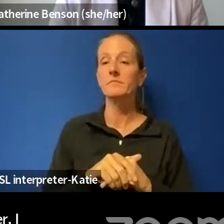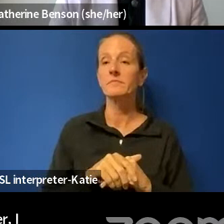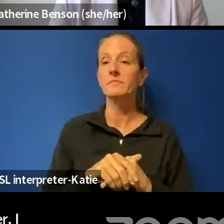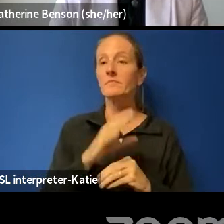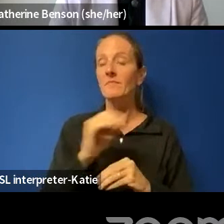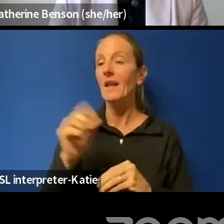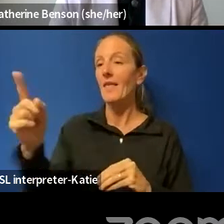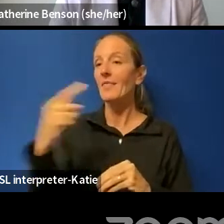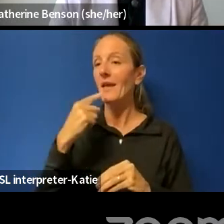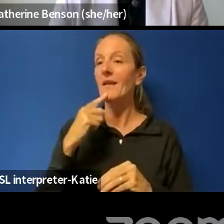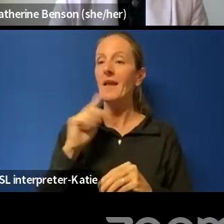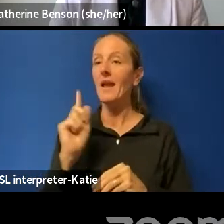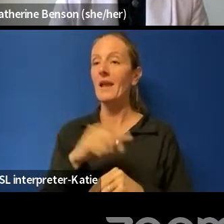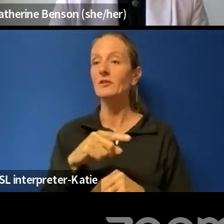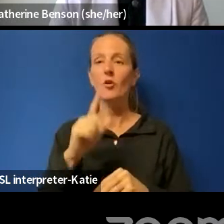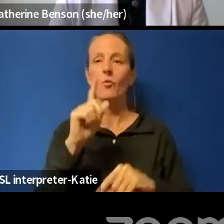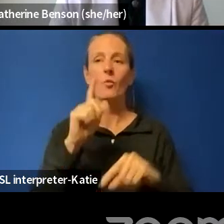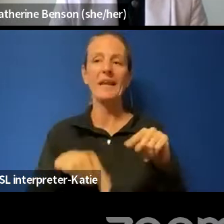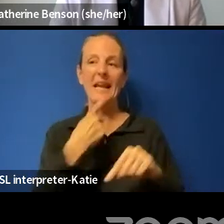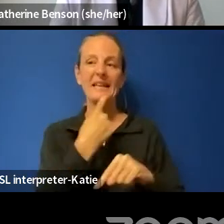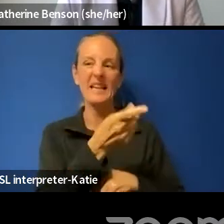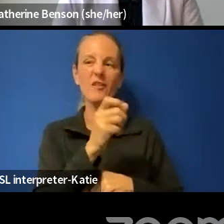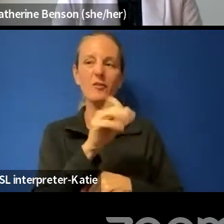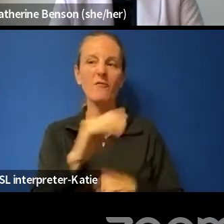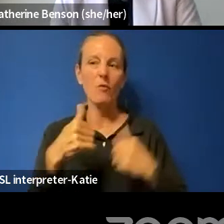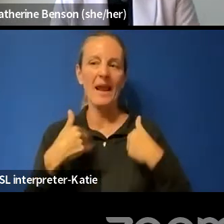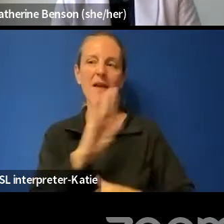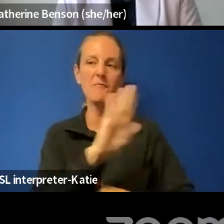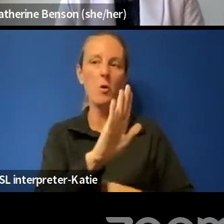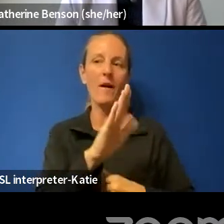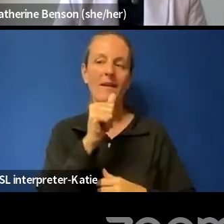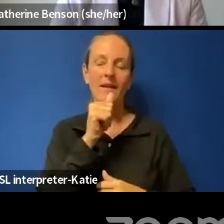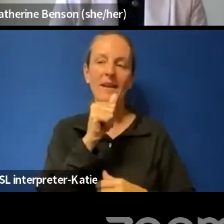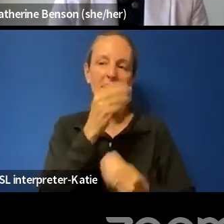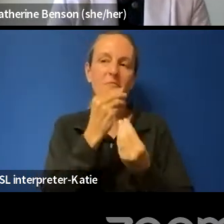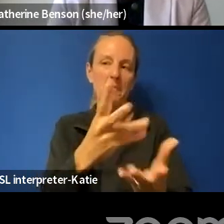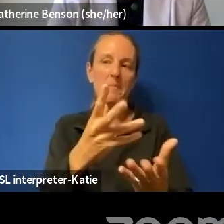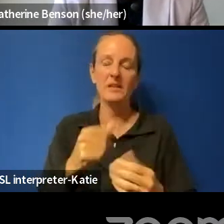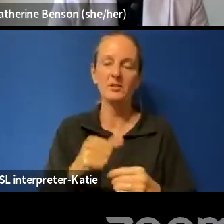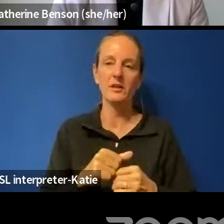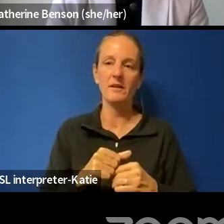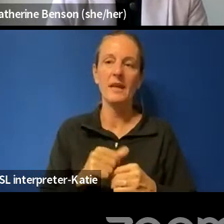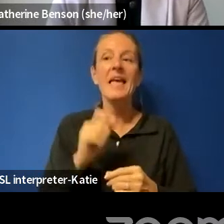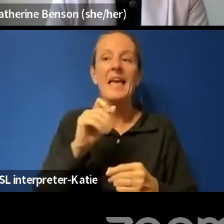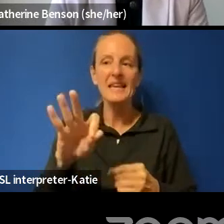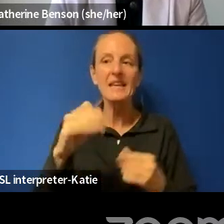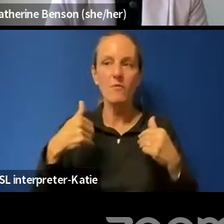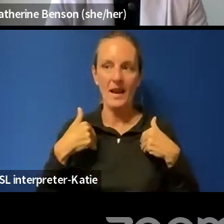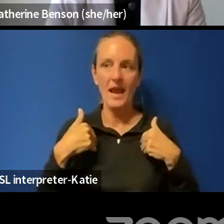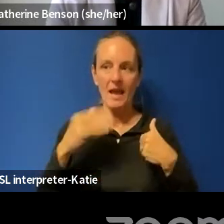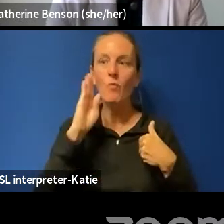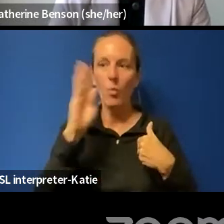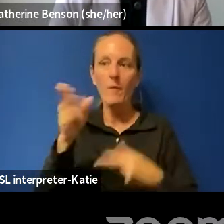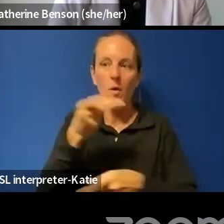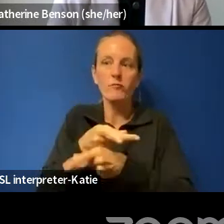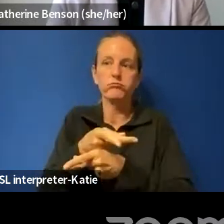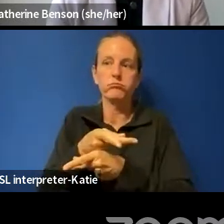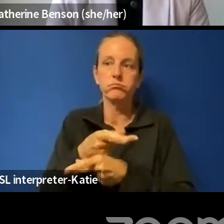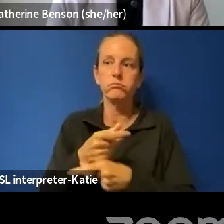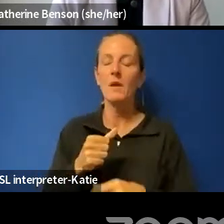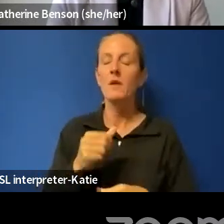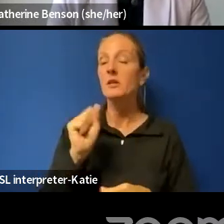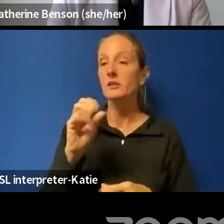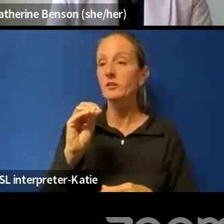can't tell you if we have your information either way, but even if we did have it, we would withhold it. Um, then they, they, like the